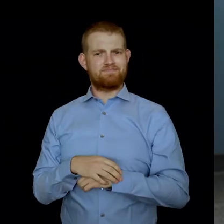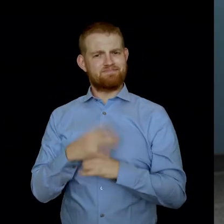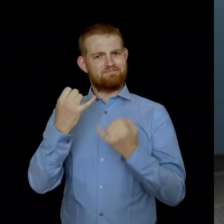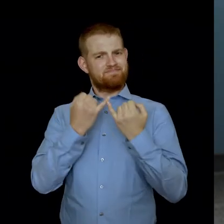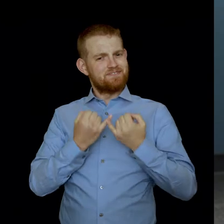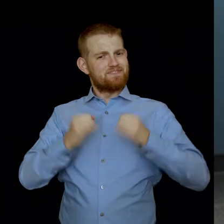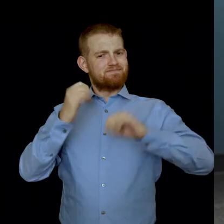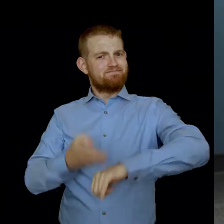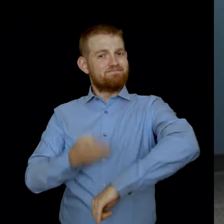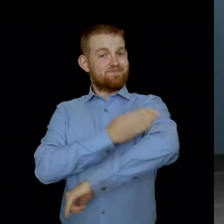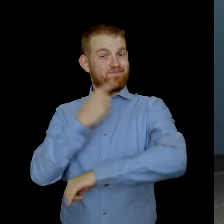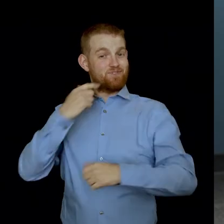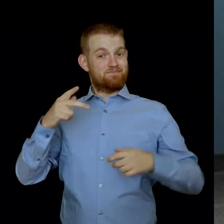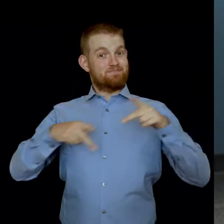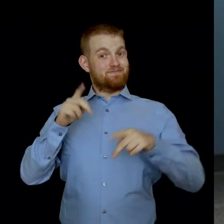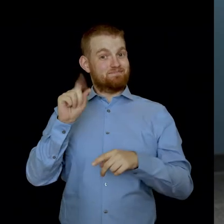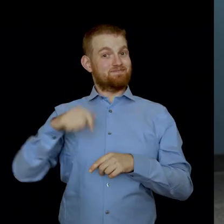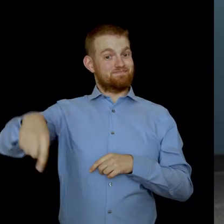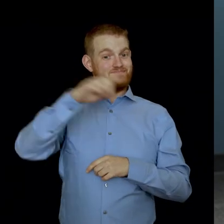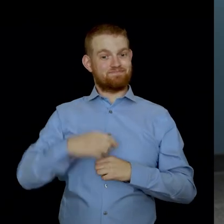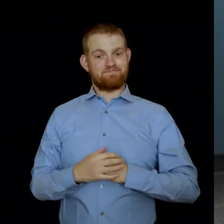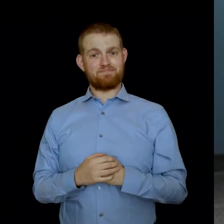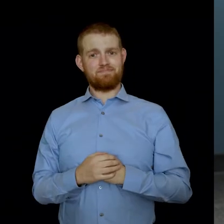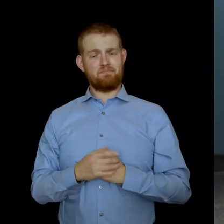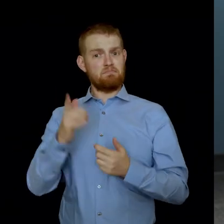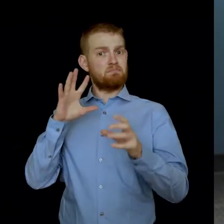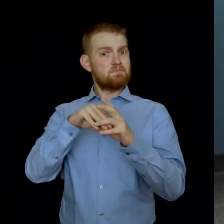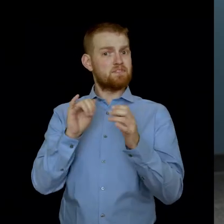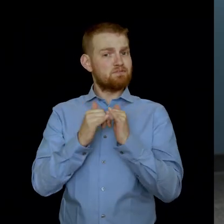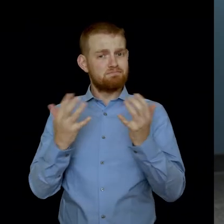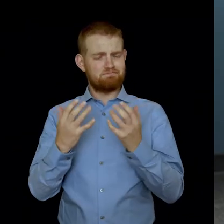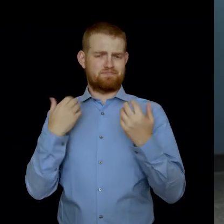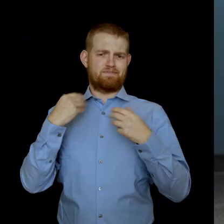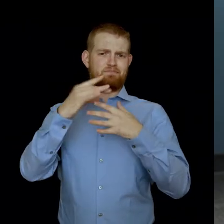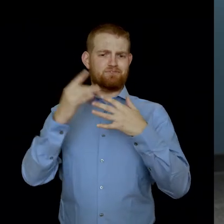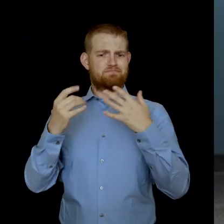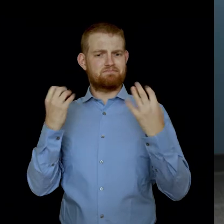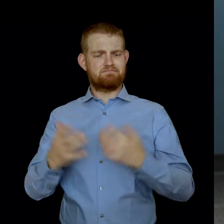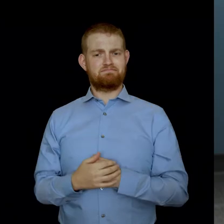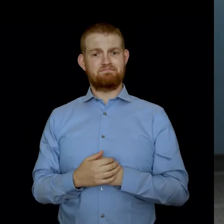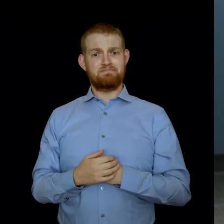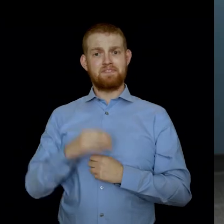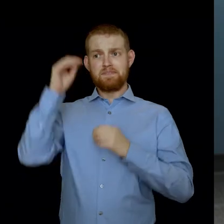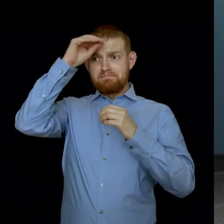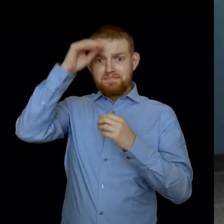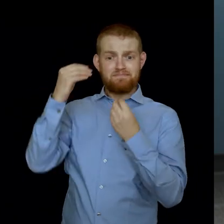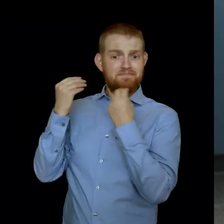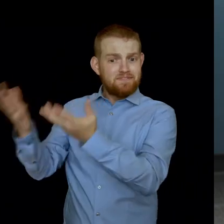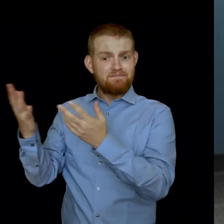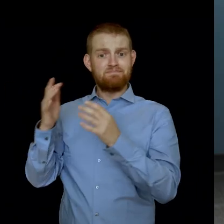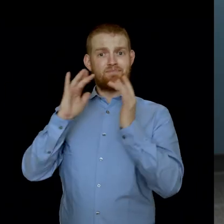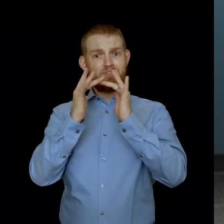independence of people living with a disability. There are lots of ways to participate. You can give your opinion online,